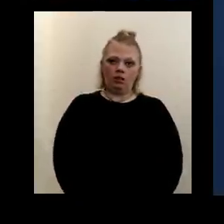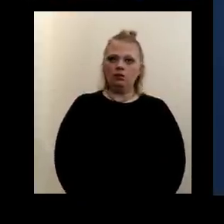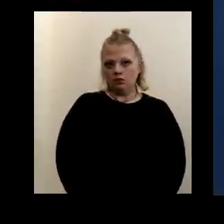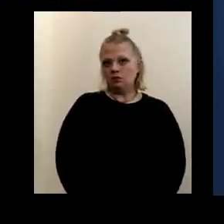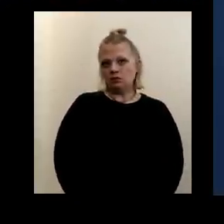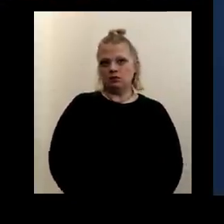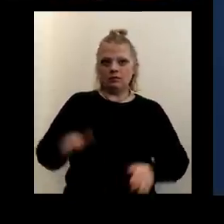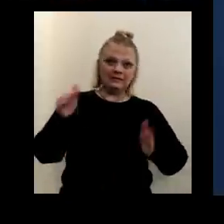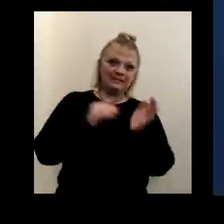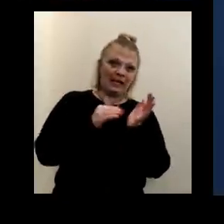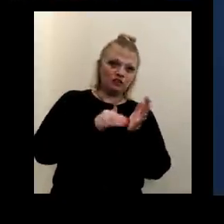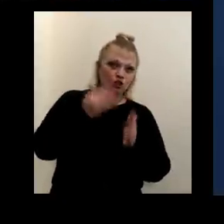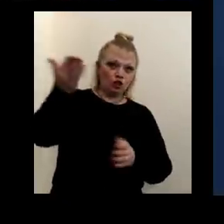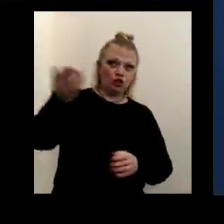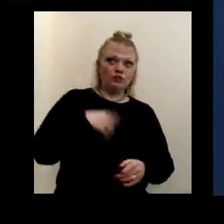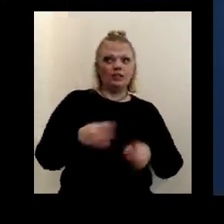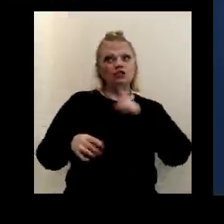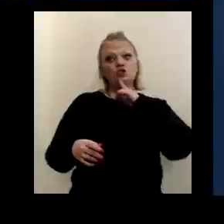Dr. Burstein.